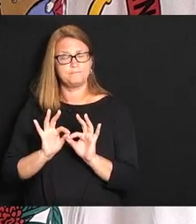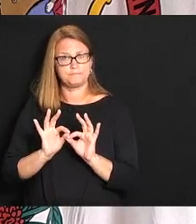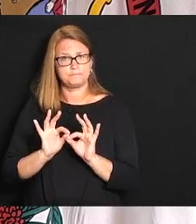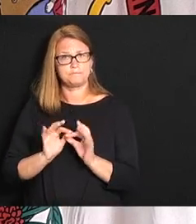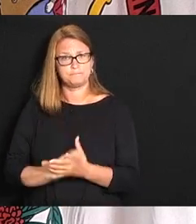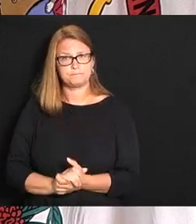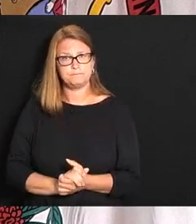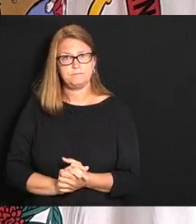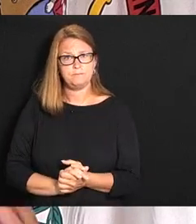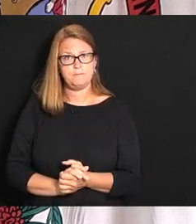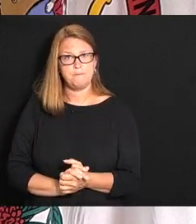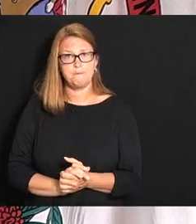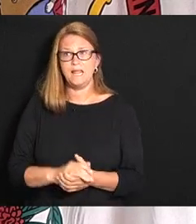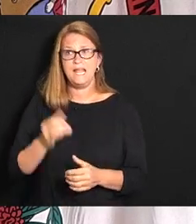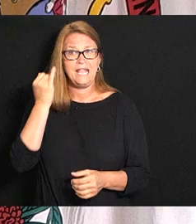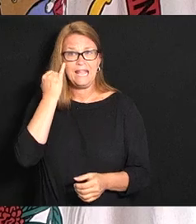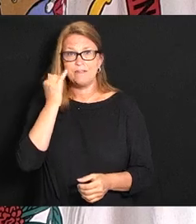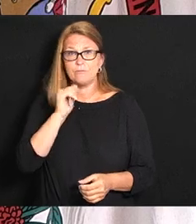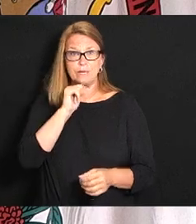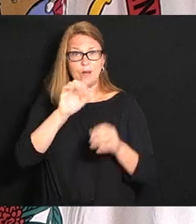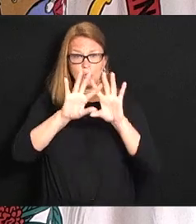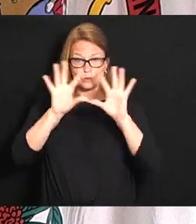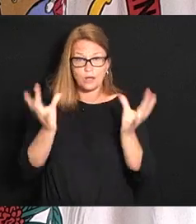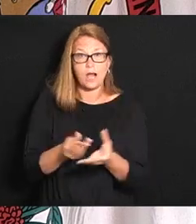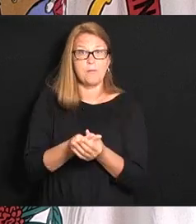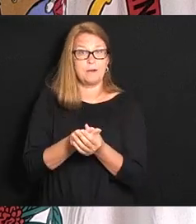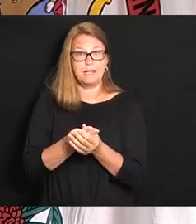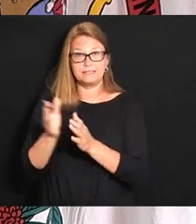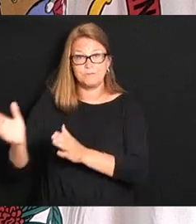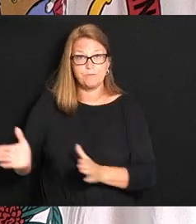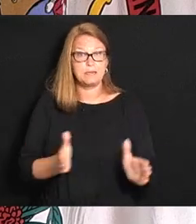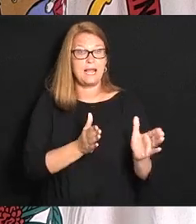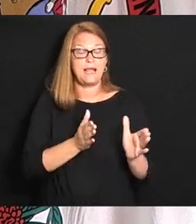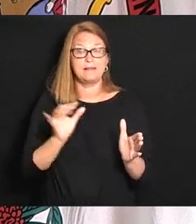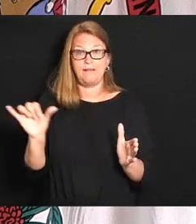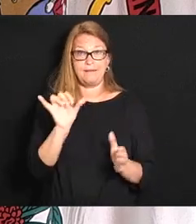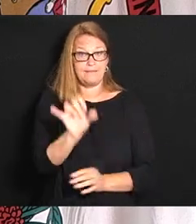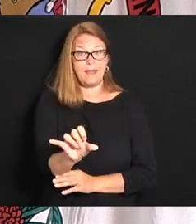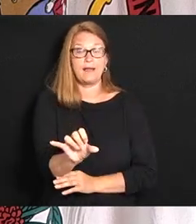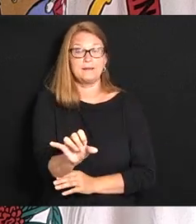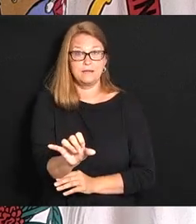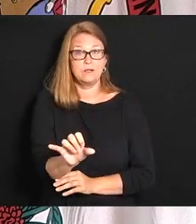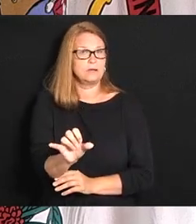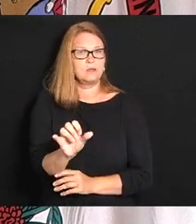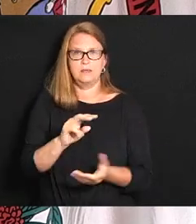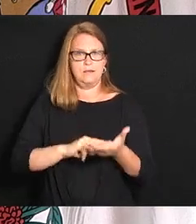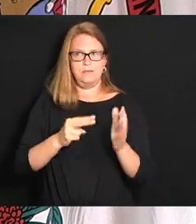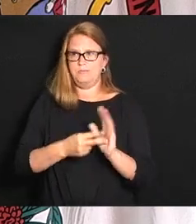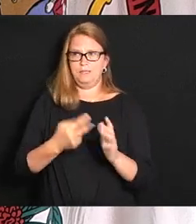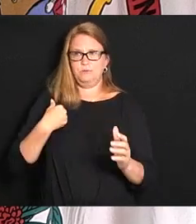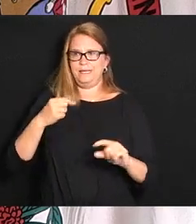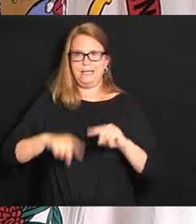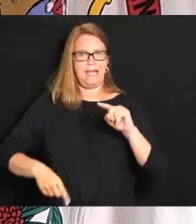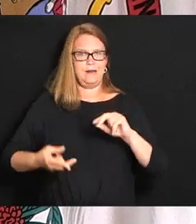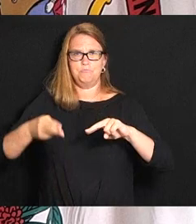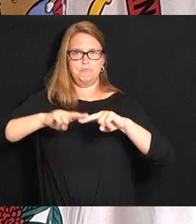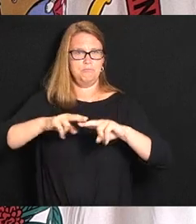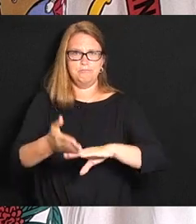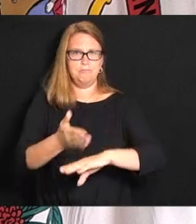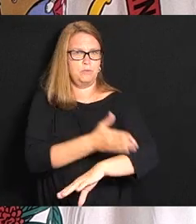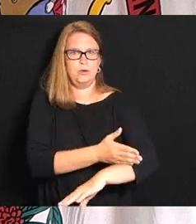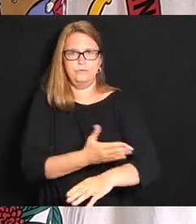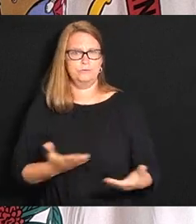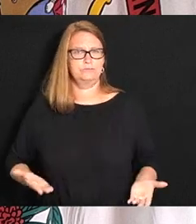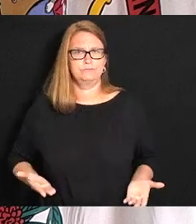don't look at a comprehensive plan such as something like this we're not going to get any better and we're just